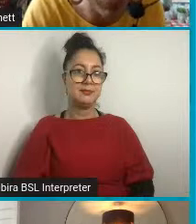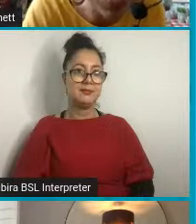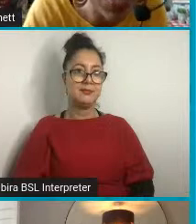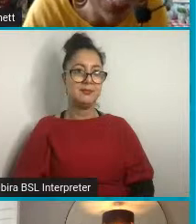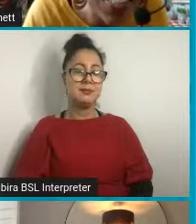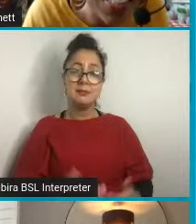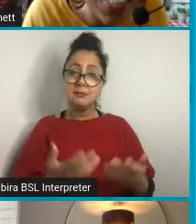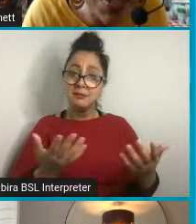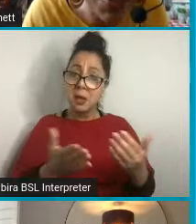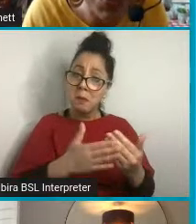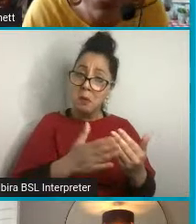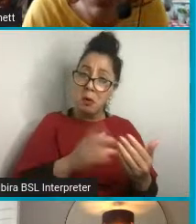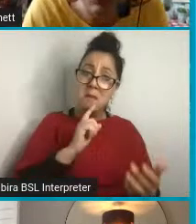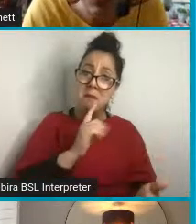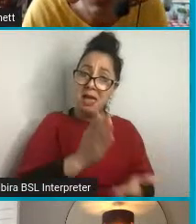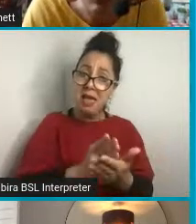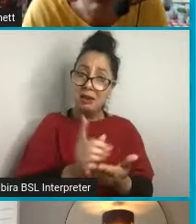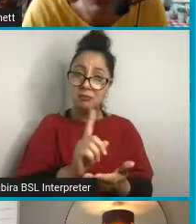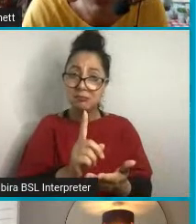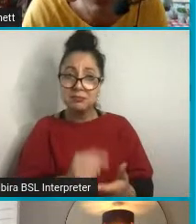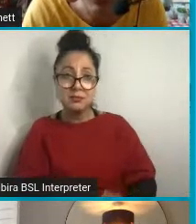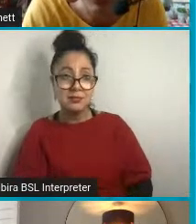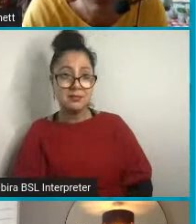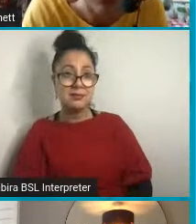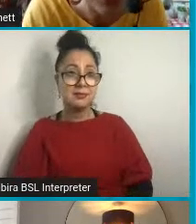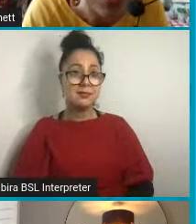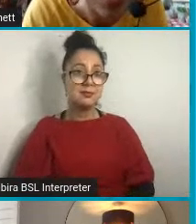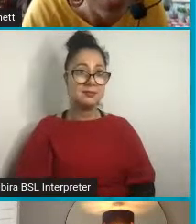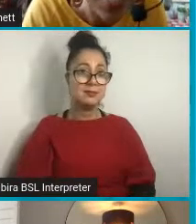Any more pledges? Let's see. We've got some. Anyway.